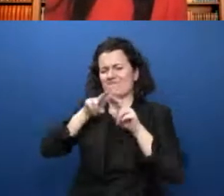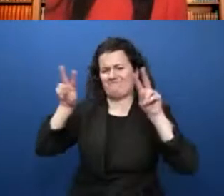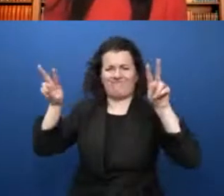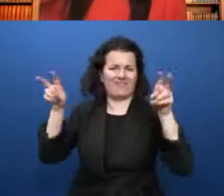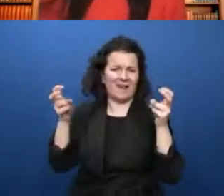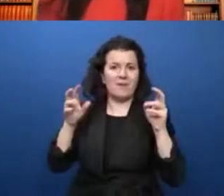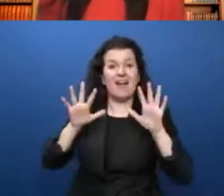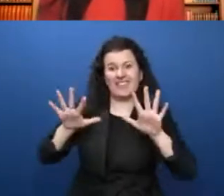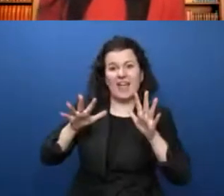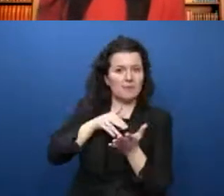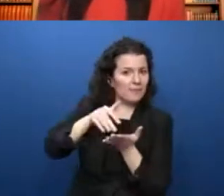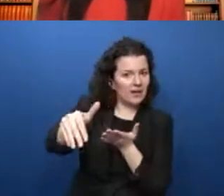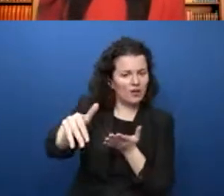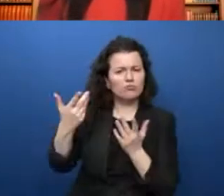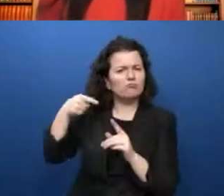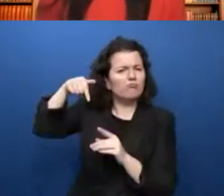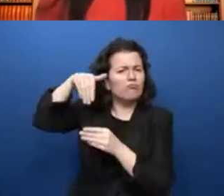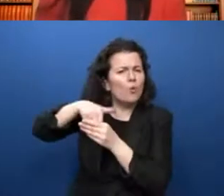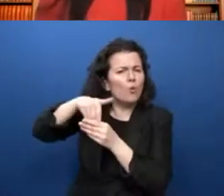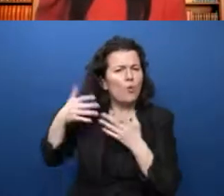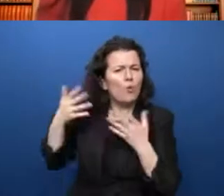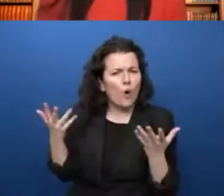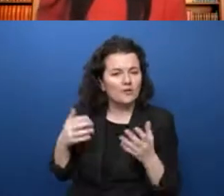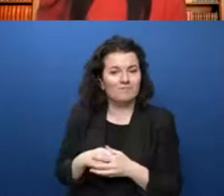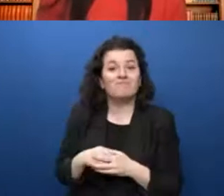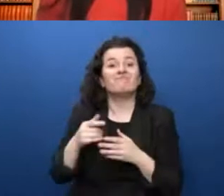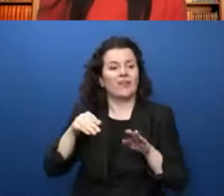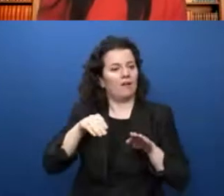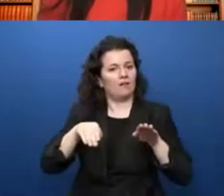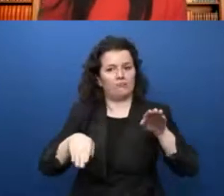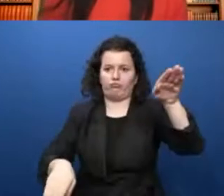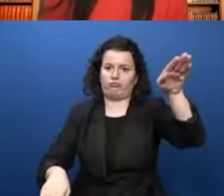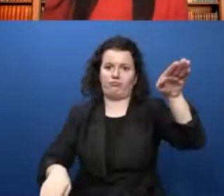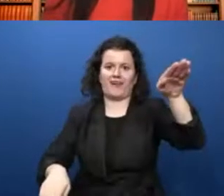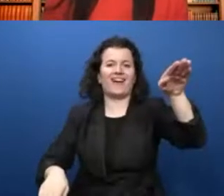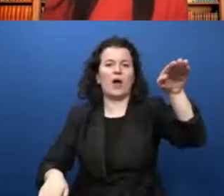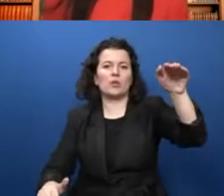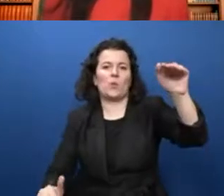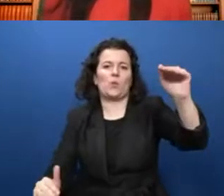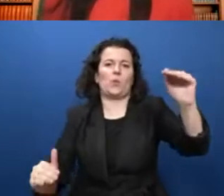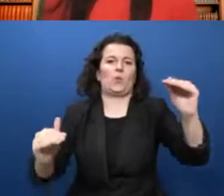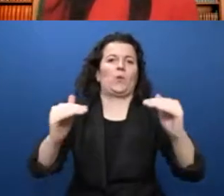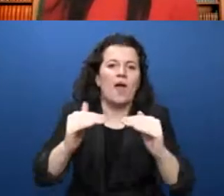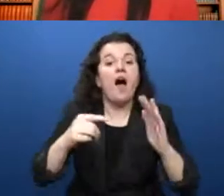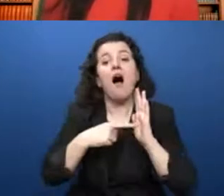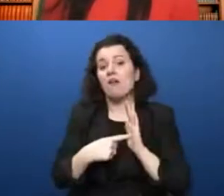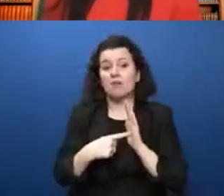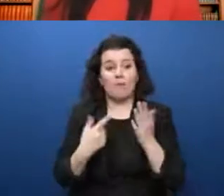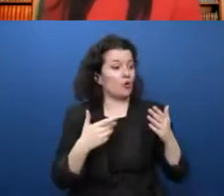to end that gap between school and home and that digital divide.